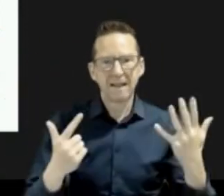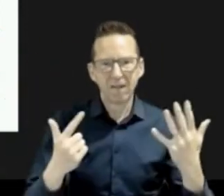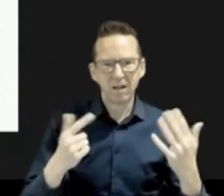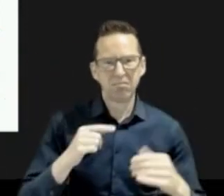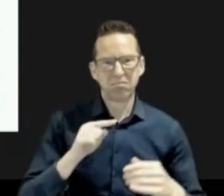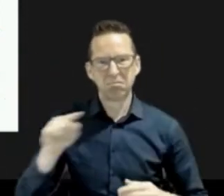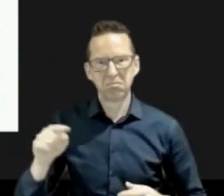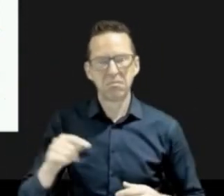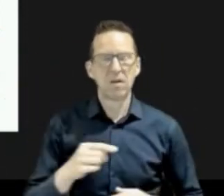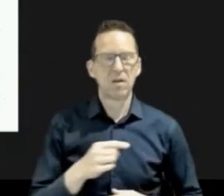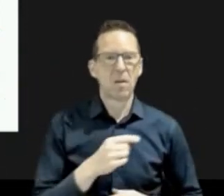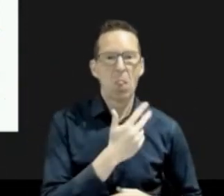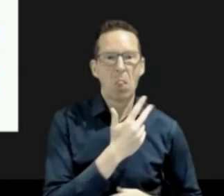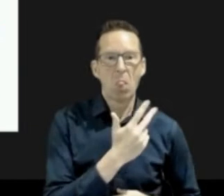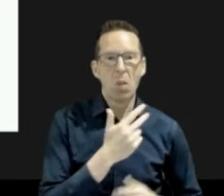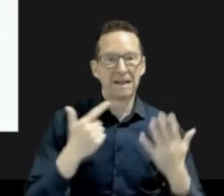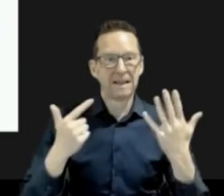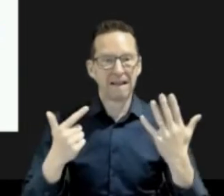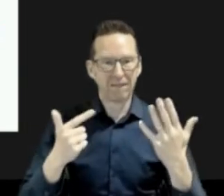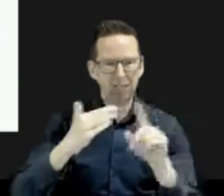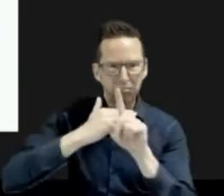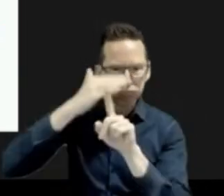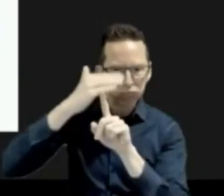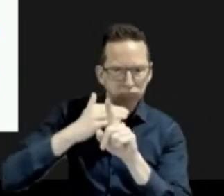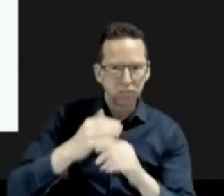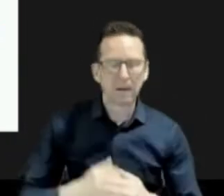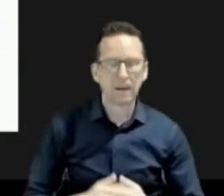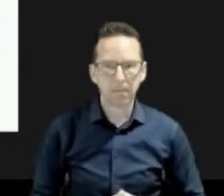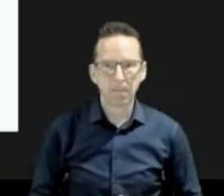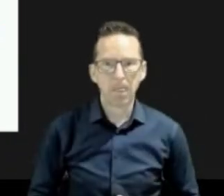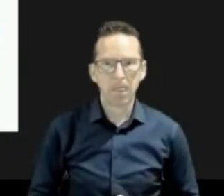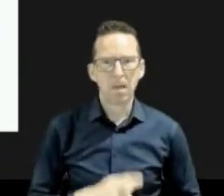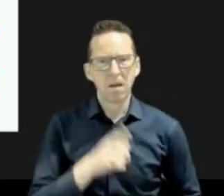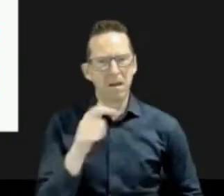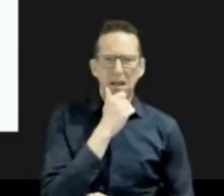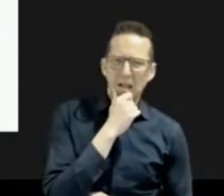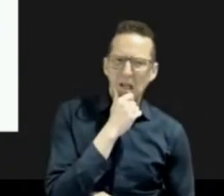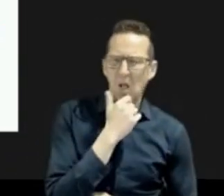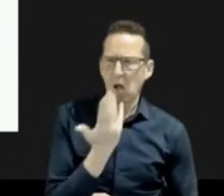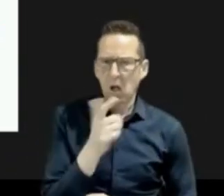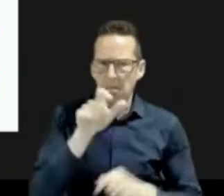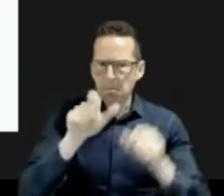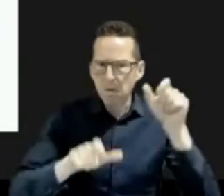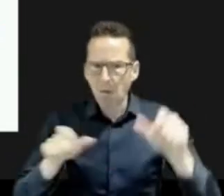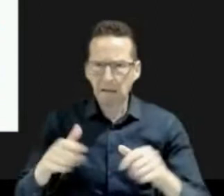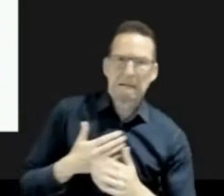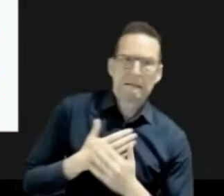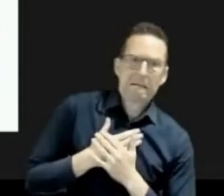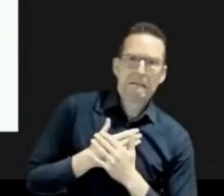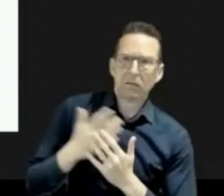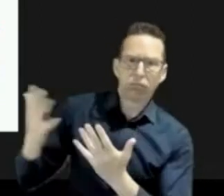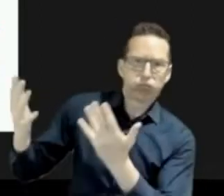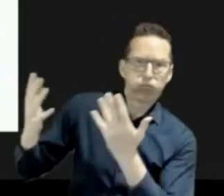one might ask, danger to whom? And 29 to 37 degrees. How rare are those temperatures?